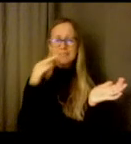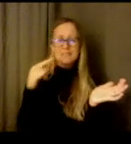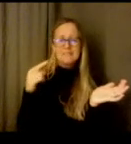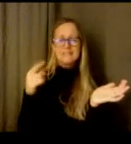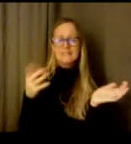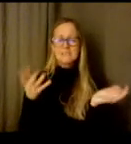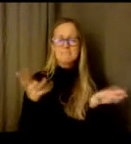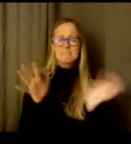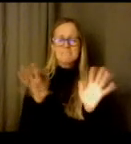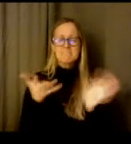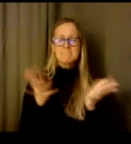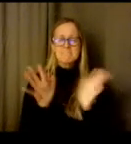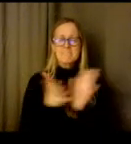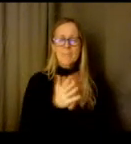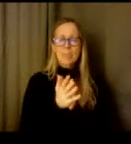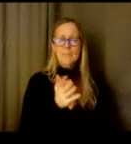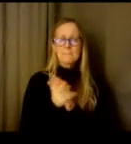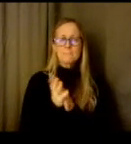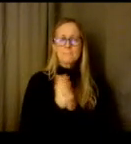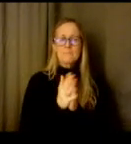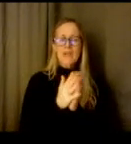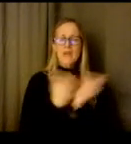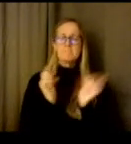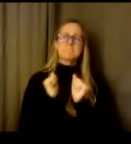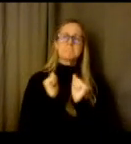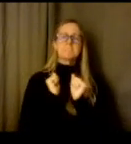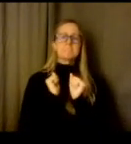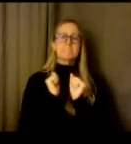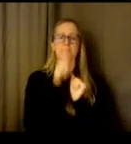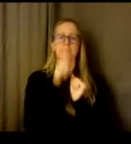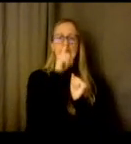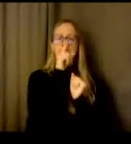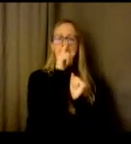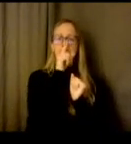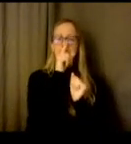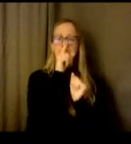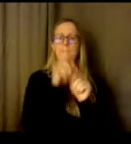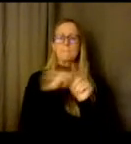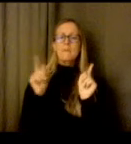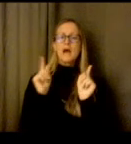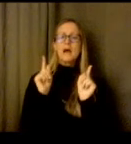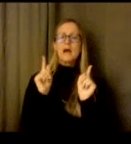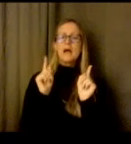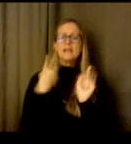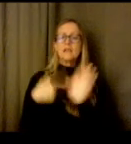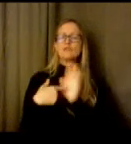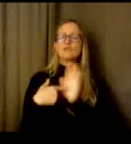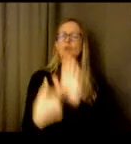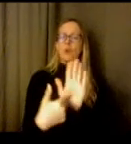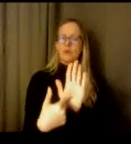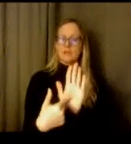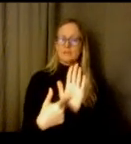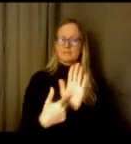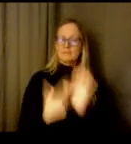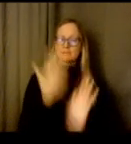they're they're not talking openly about what's going on but they're showing it in different ways and um if you're seeing changes in their mood